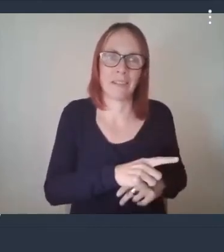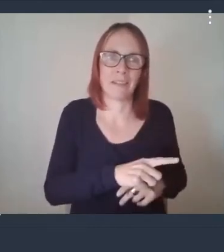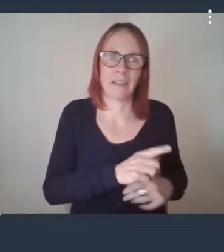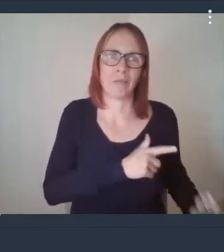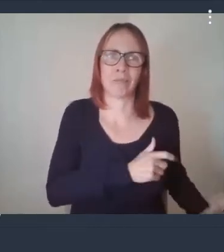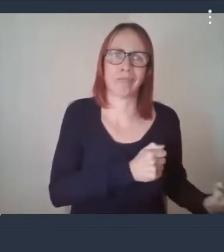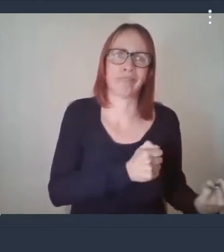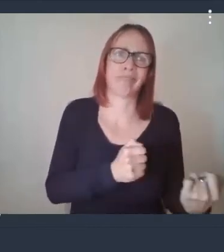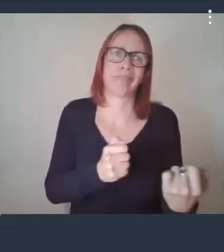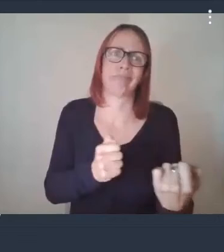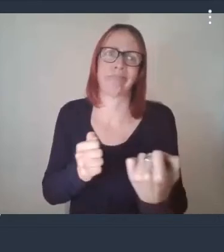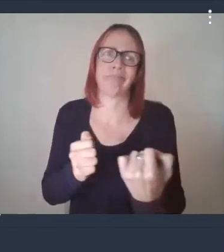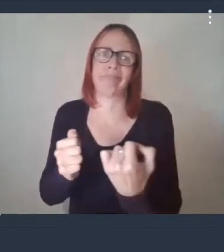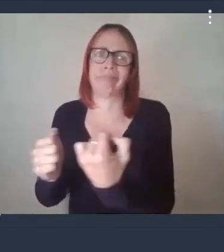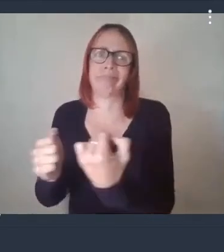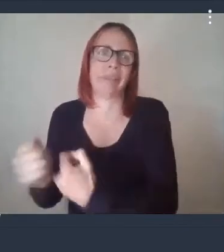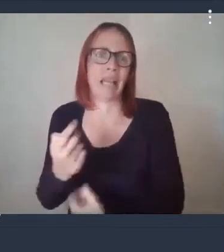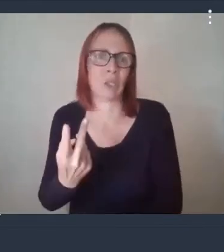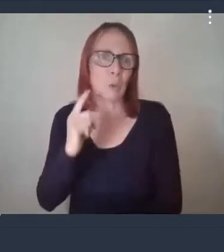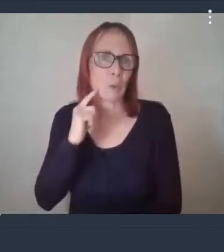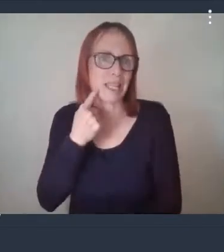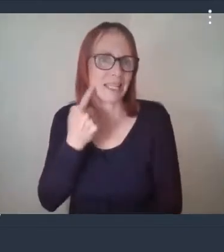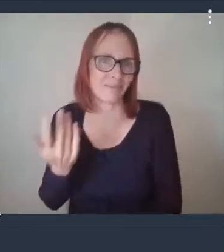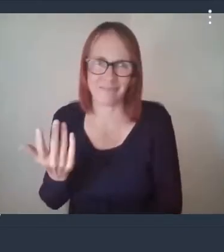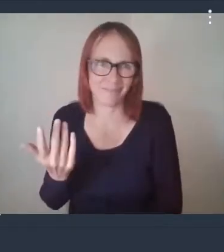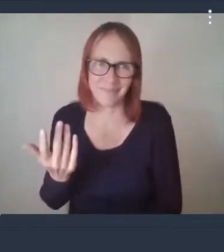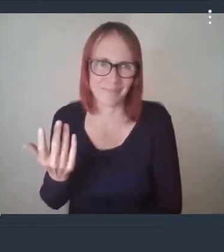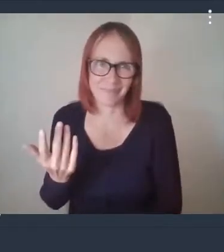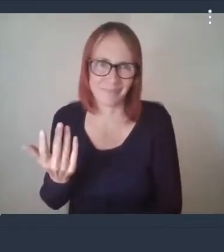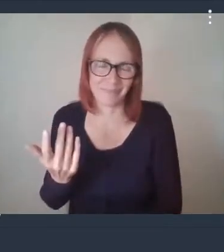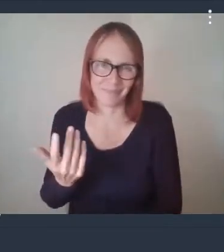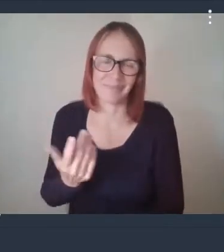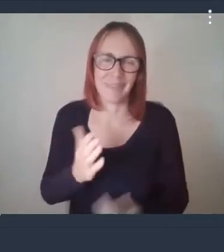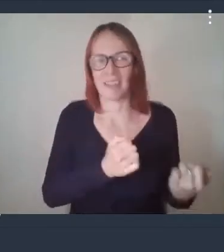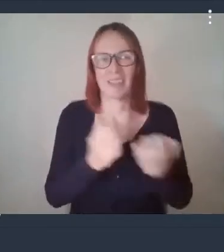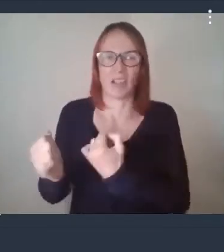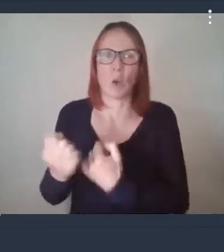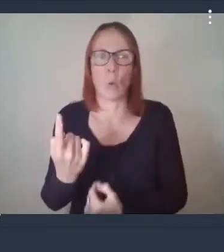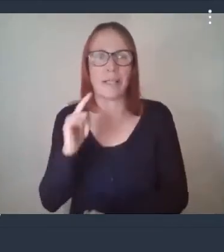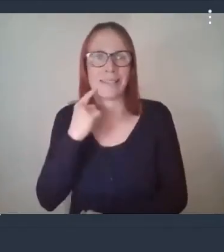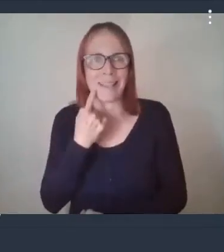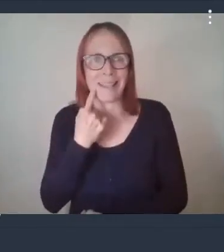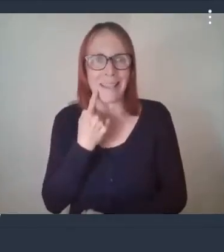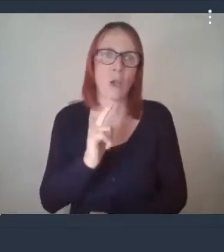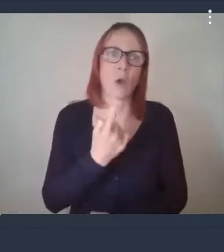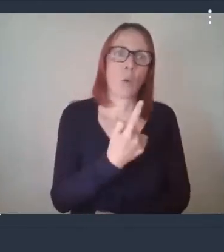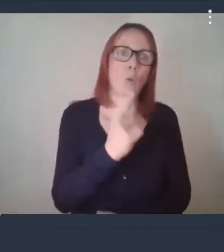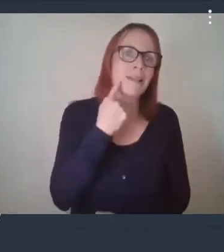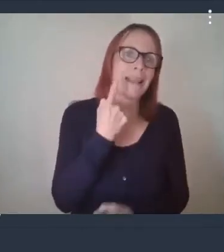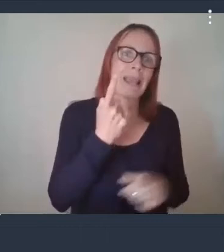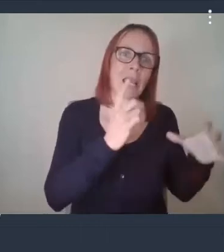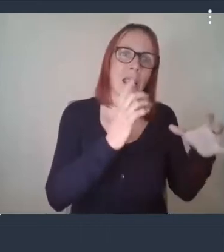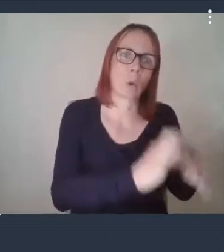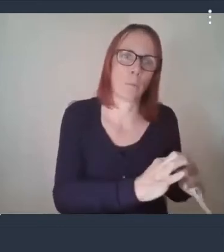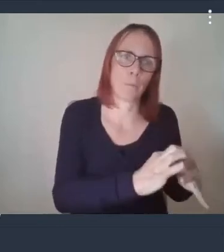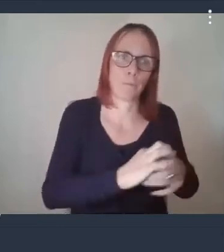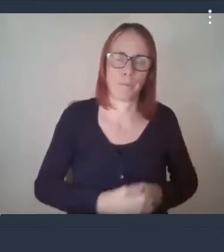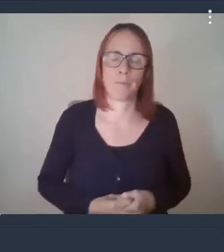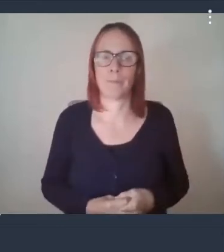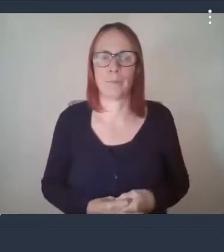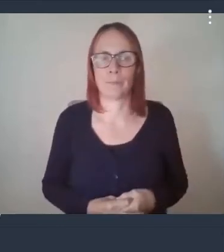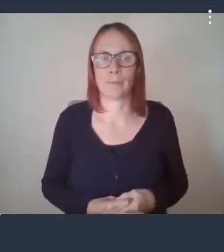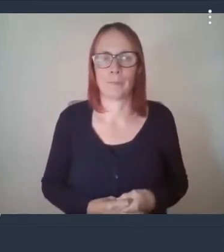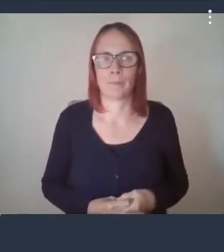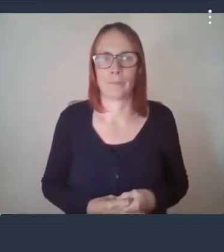methyl two days a week and cross hill two days a week i just go to methyl one day a week um and these